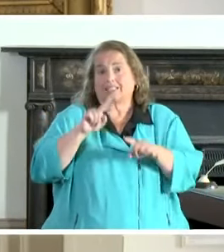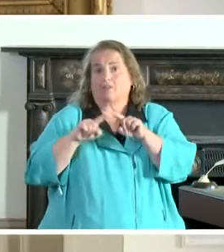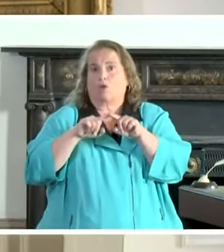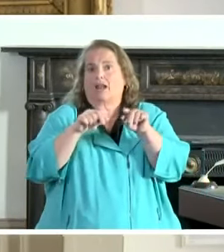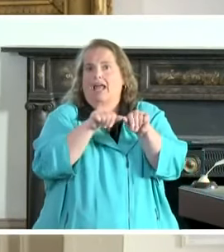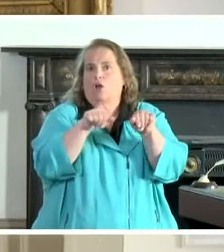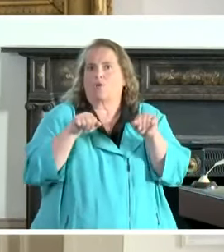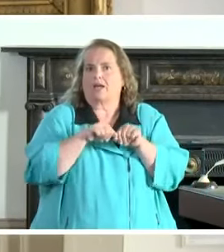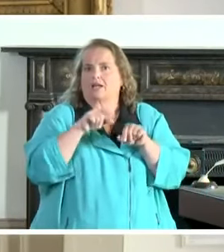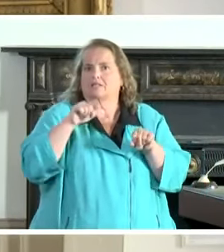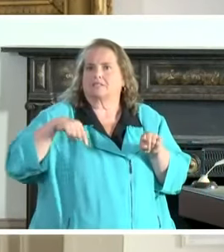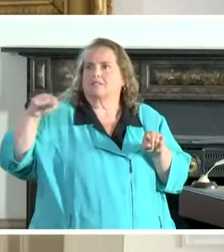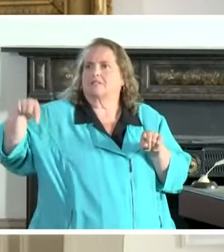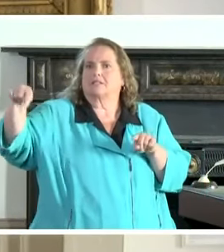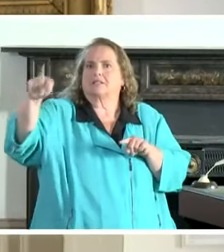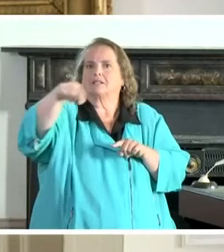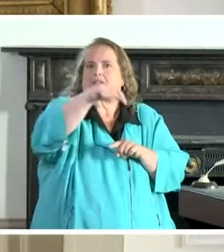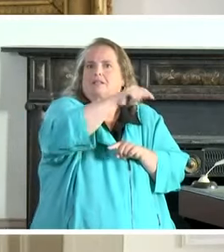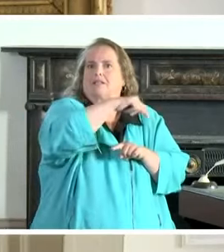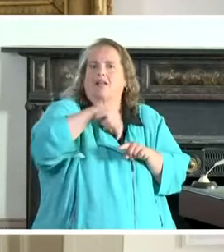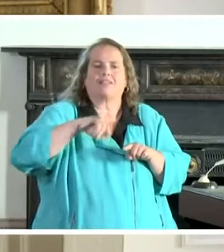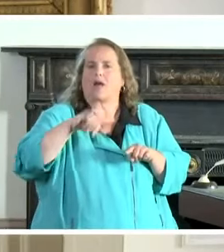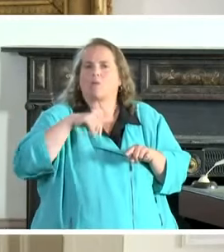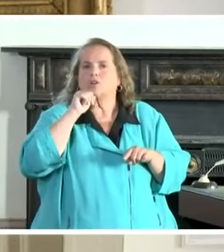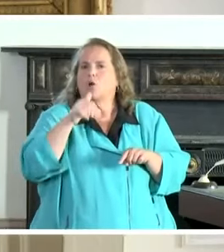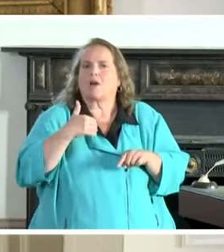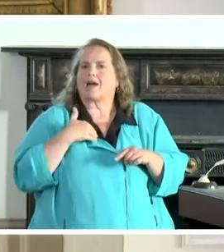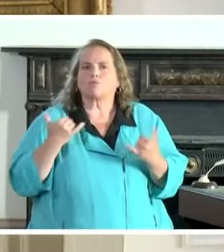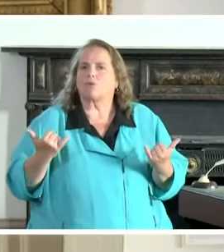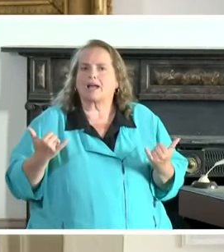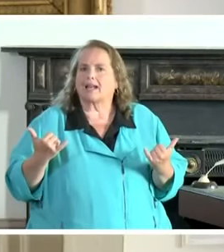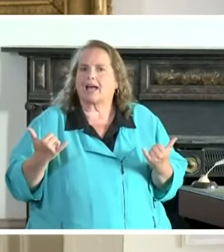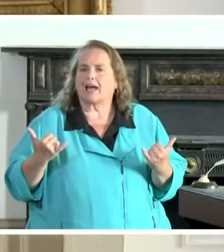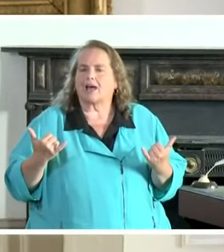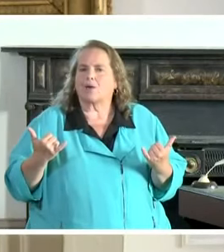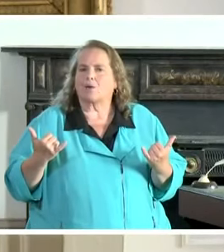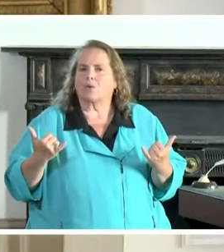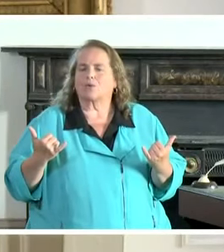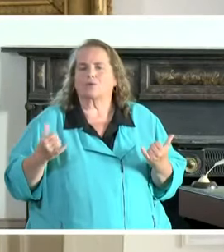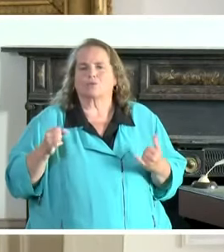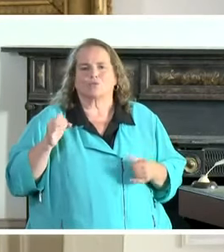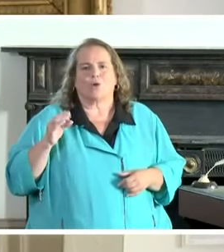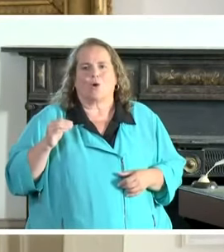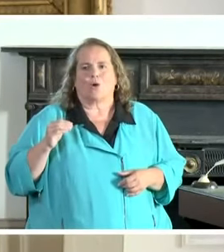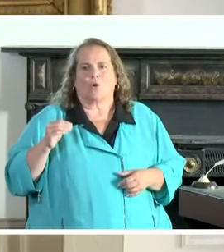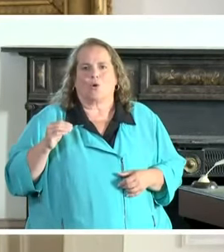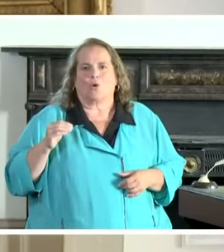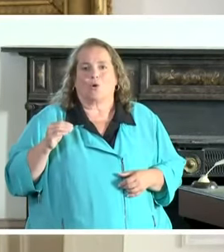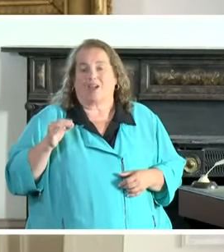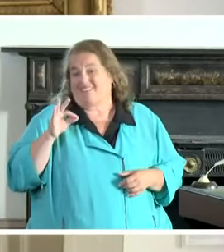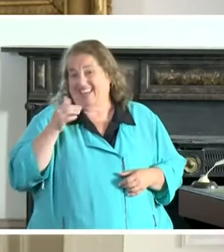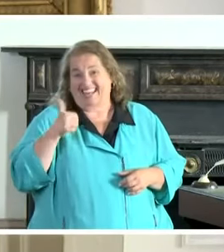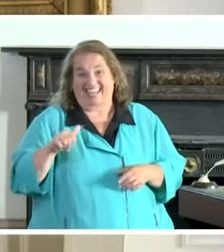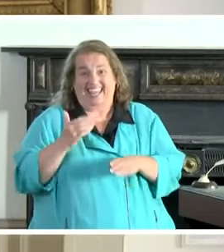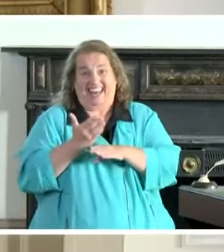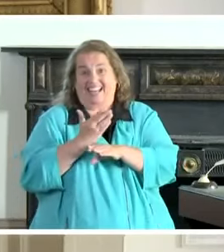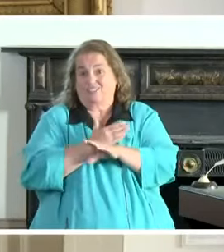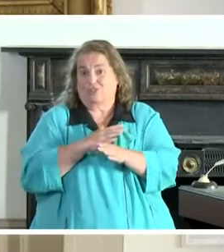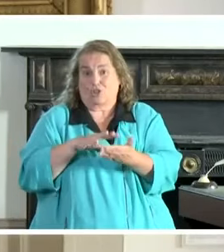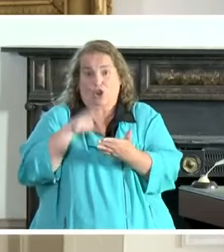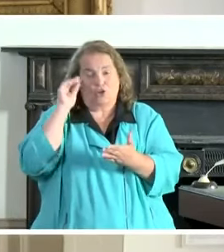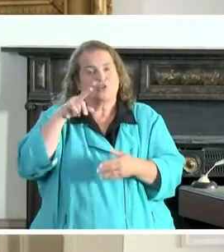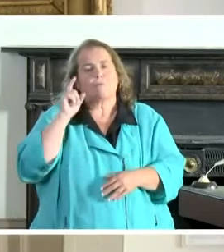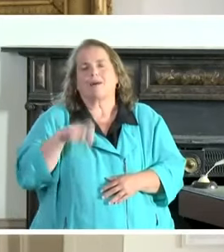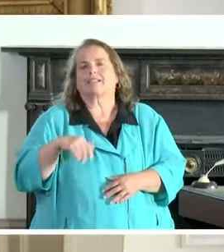locations that we don't have right now. And so it's it's it's if there are lessons learned, it's that you've got to have